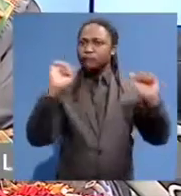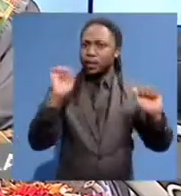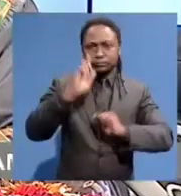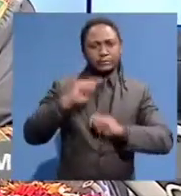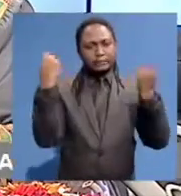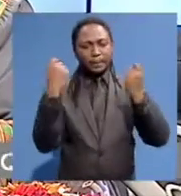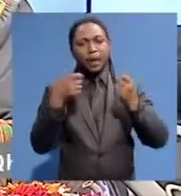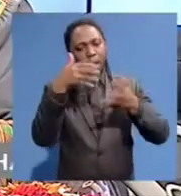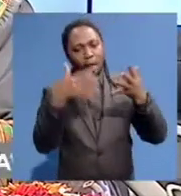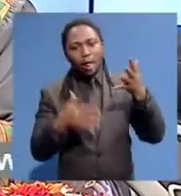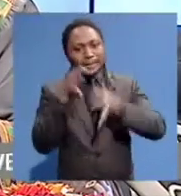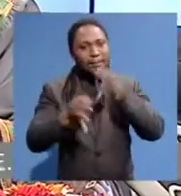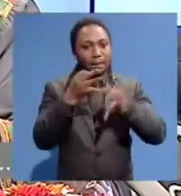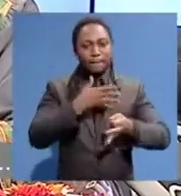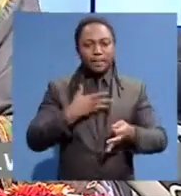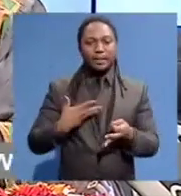I mean,